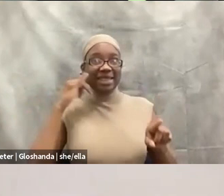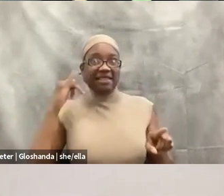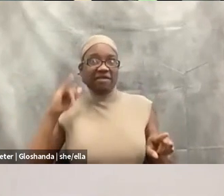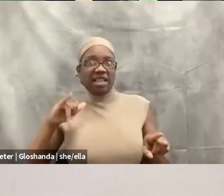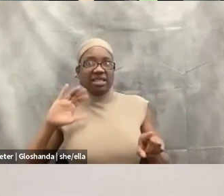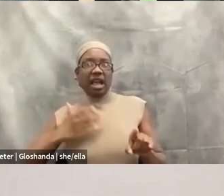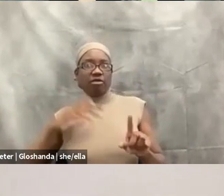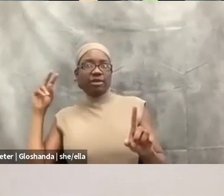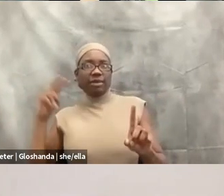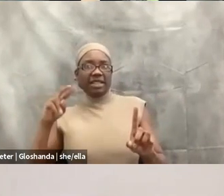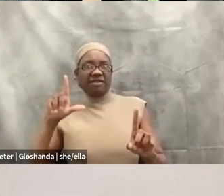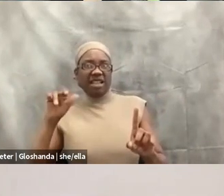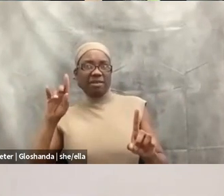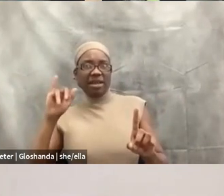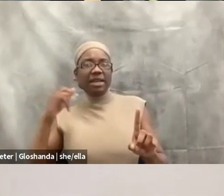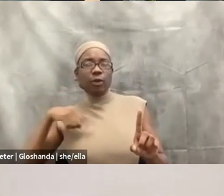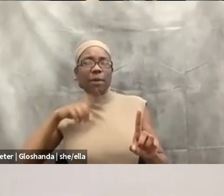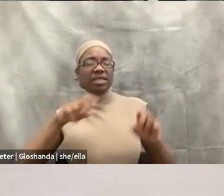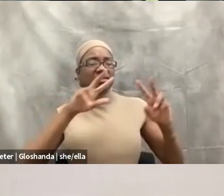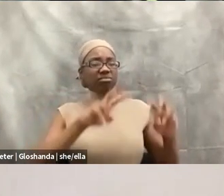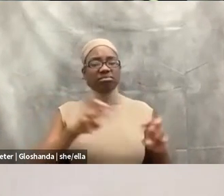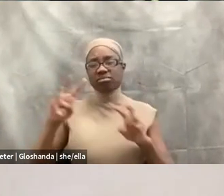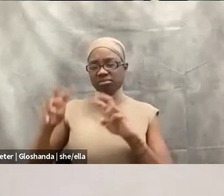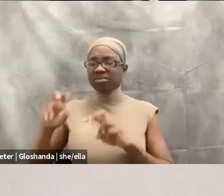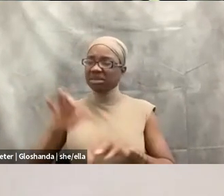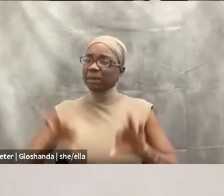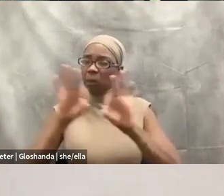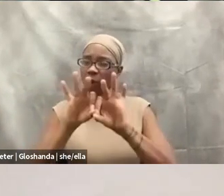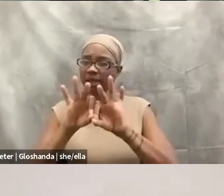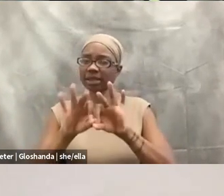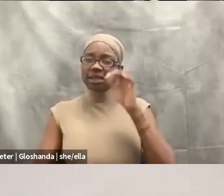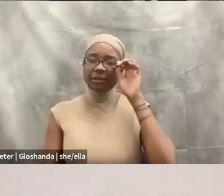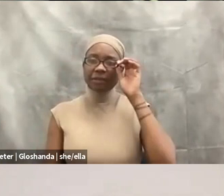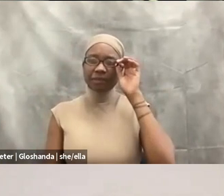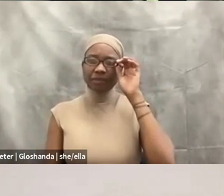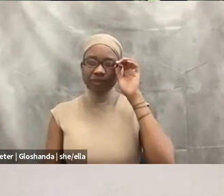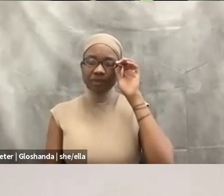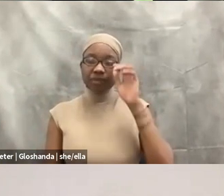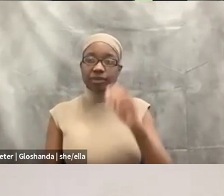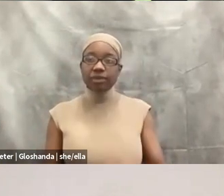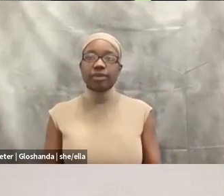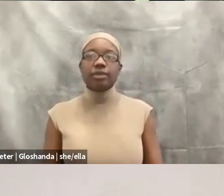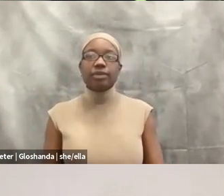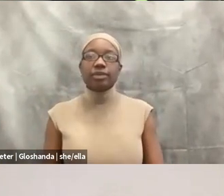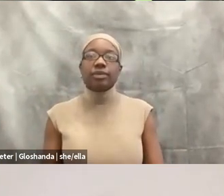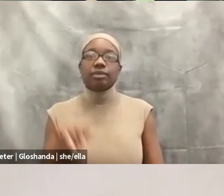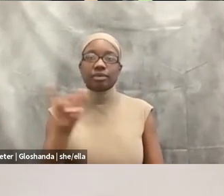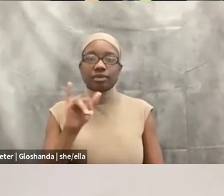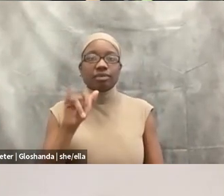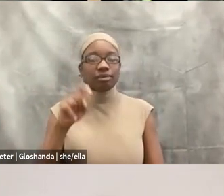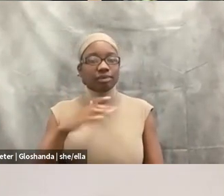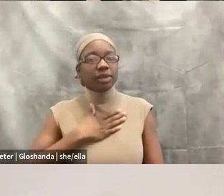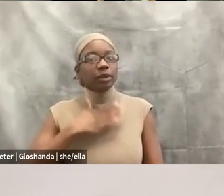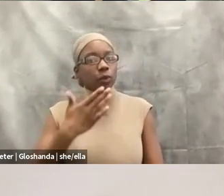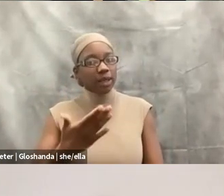think that's really, really critical. Um, and then, um, have some, have some willingness to,